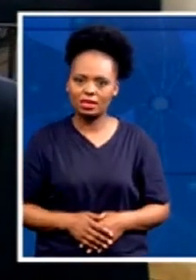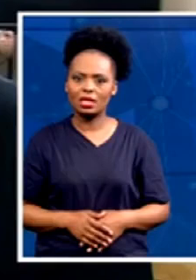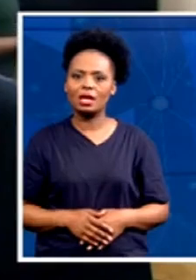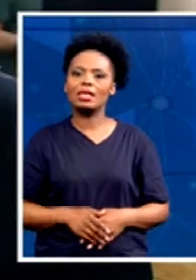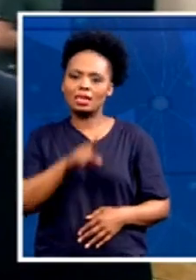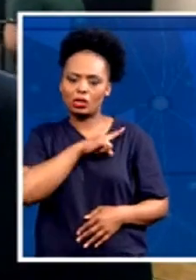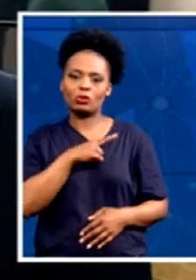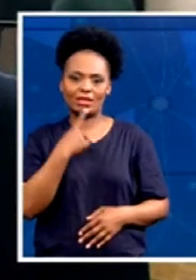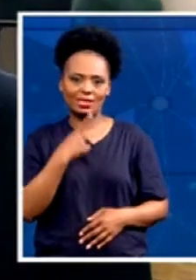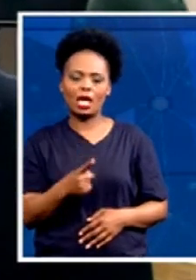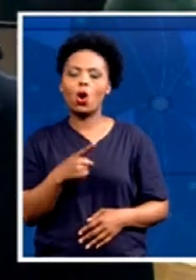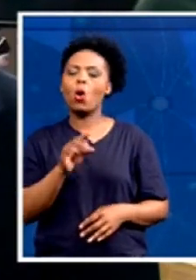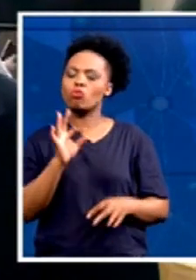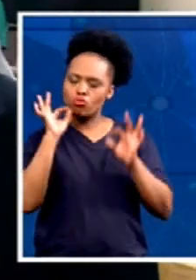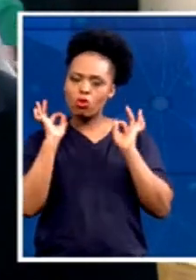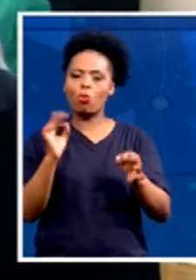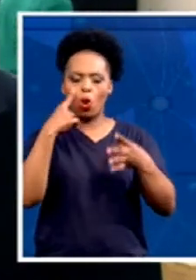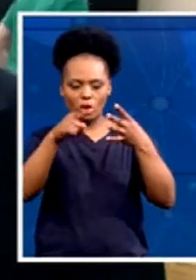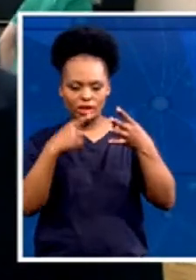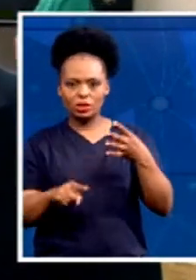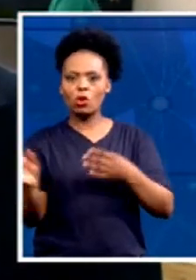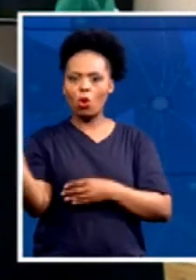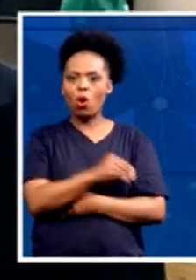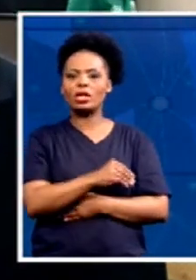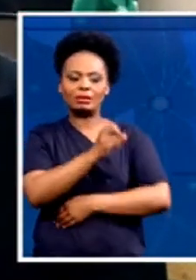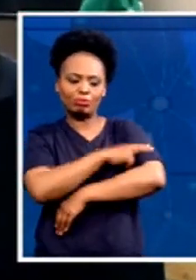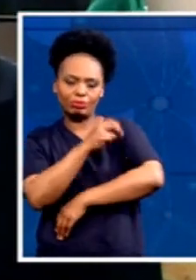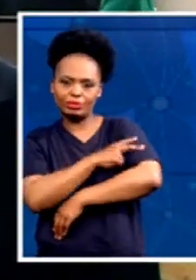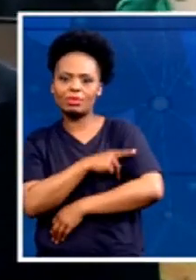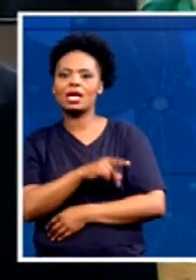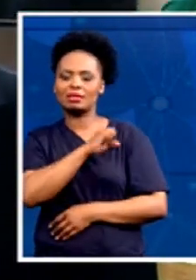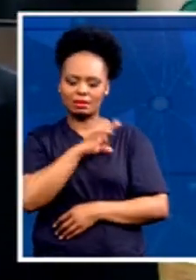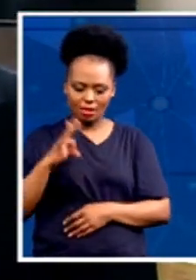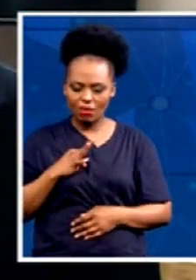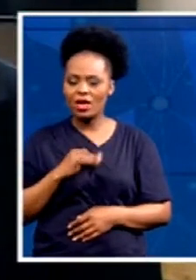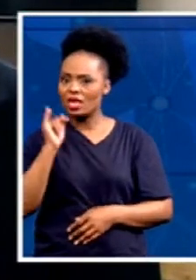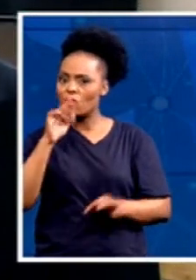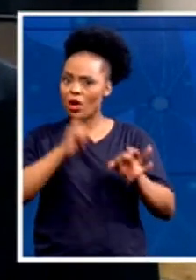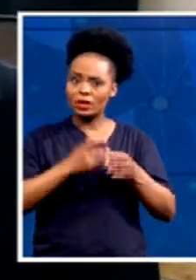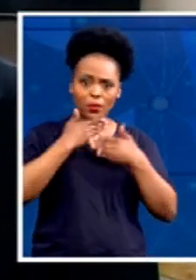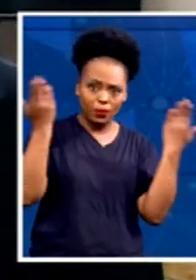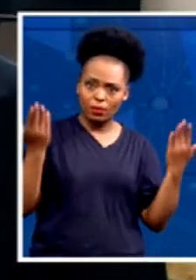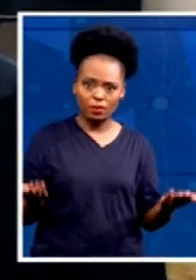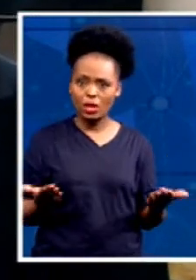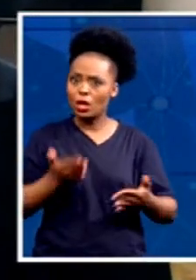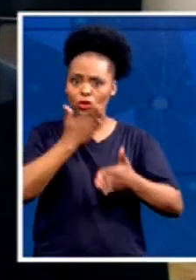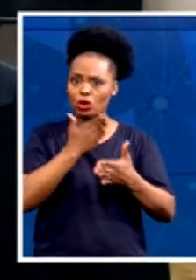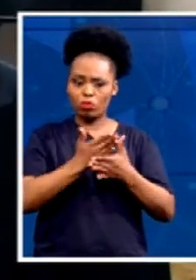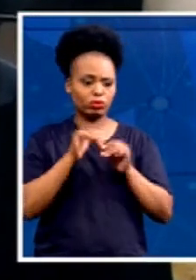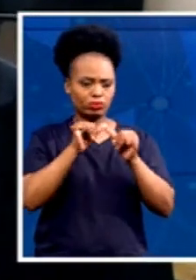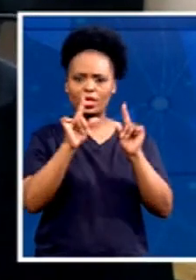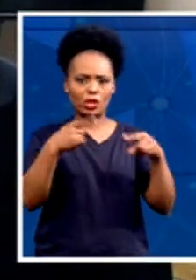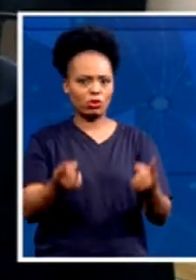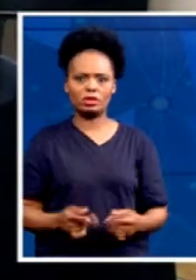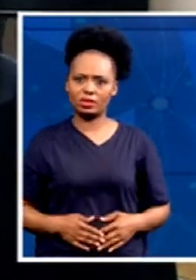the employees. And unfortunately, if you're not qualified to do the job, I mean, you cannot continue in that job. It's as simple as that. Let's just